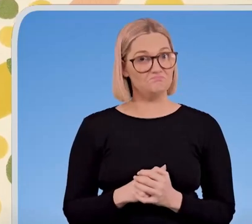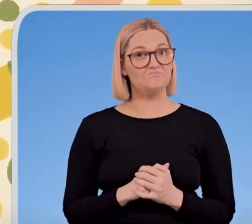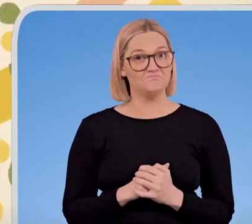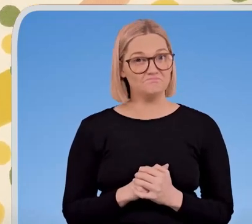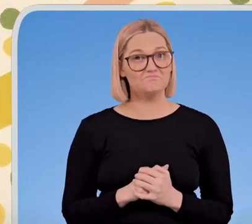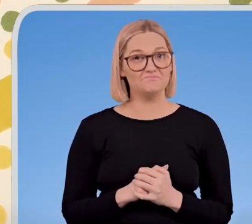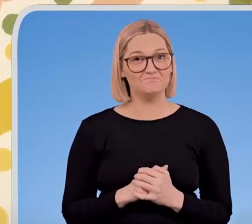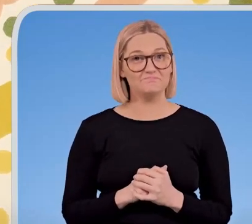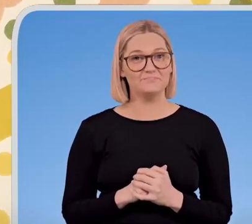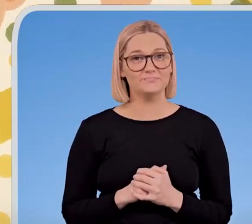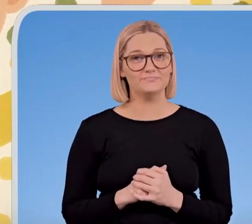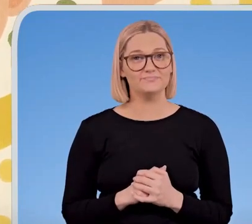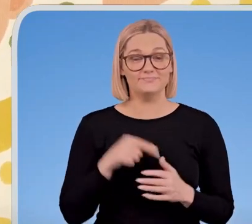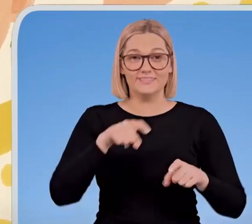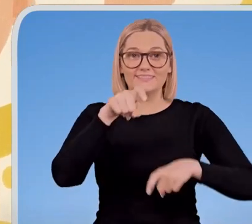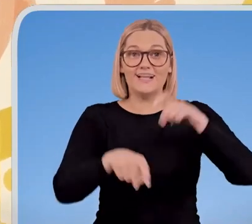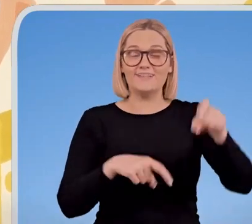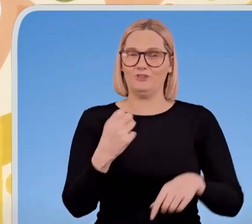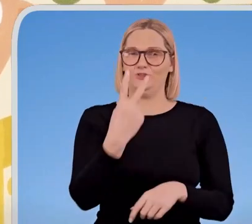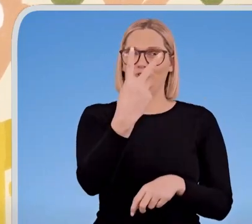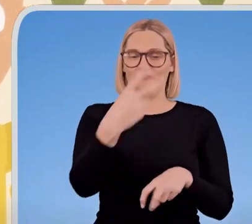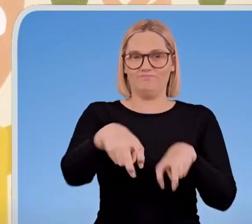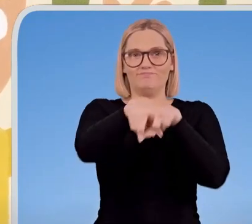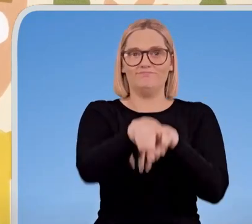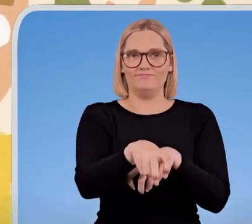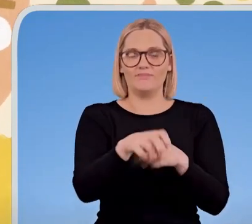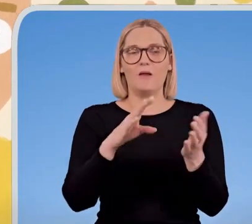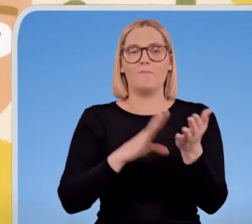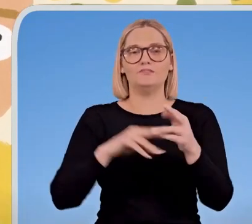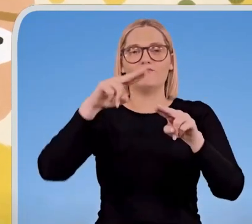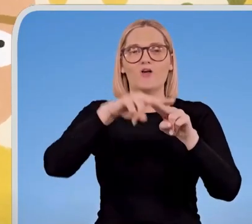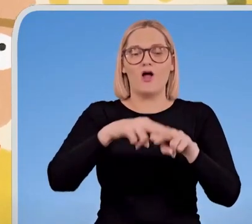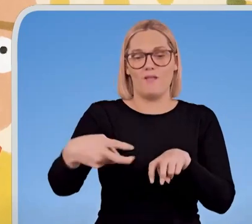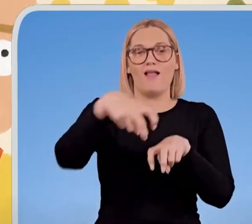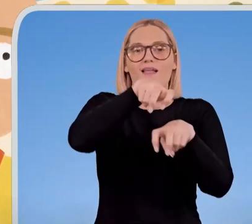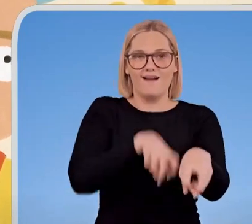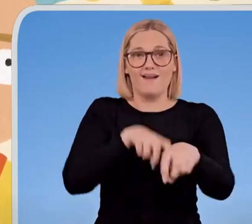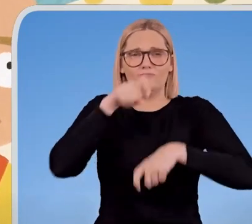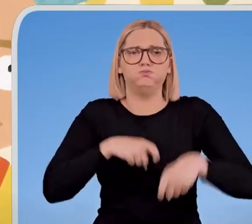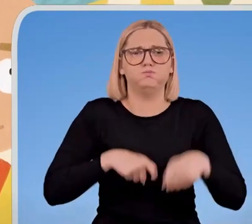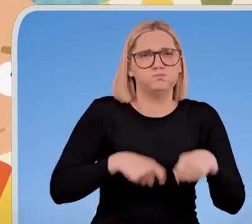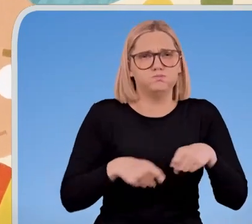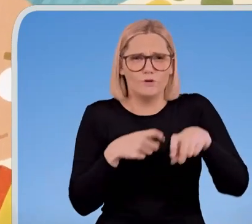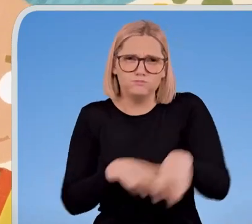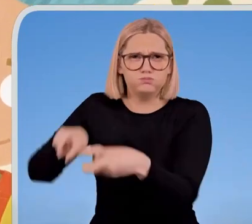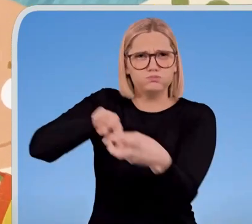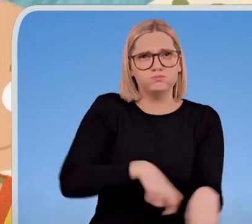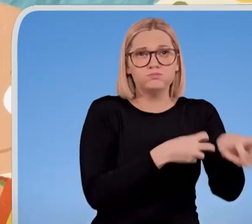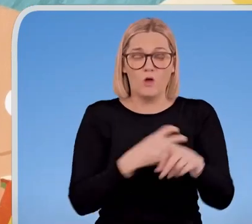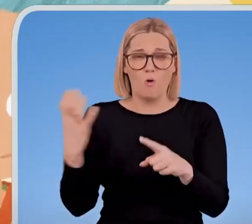With his cycling pilot on the front of their tandem, he went on to win titles and break records all over the world.